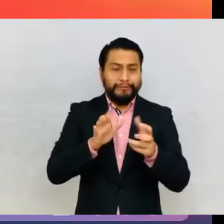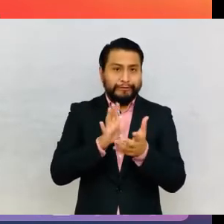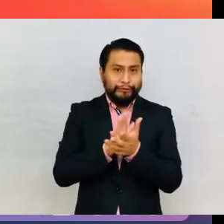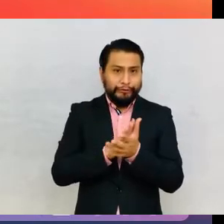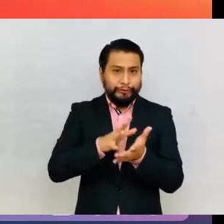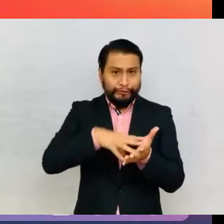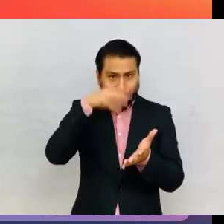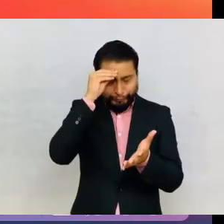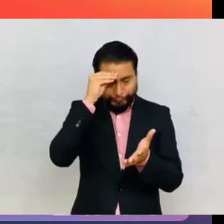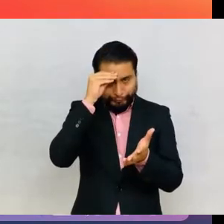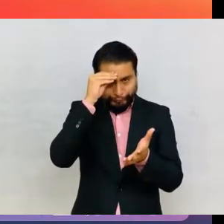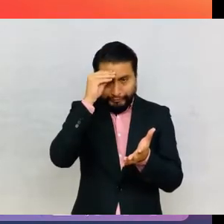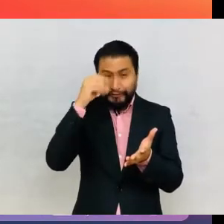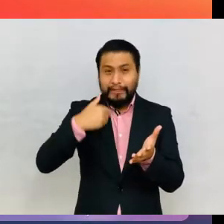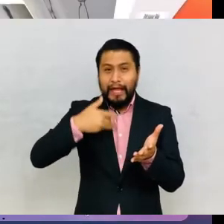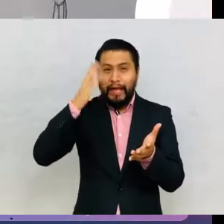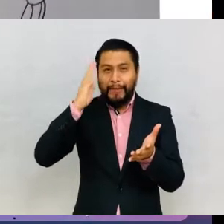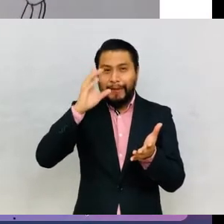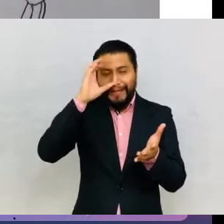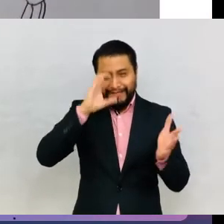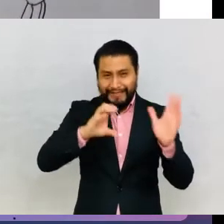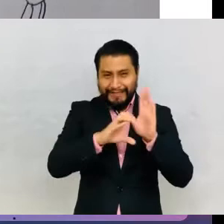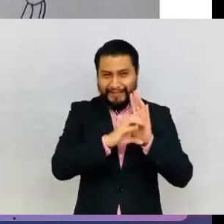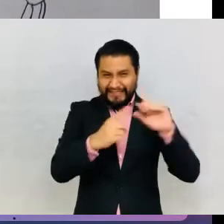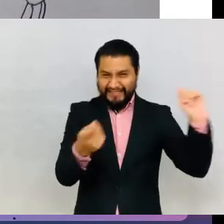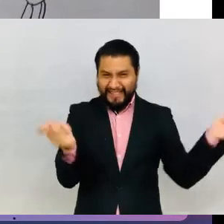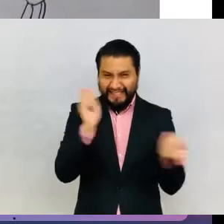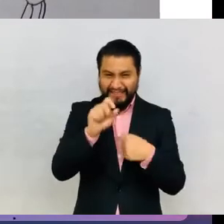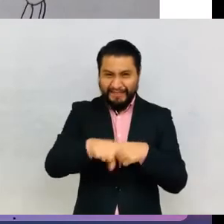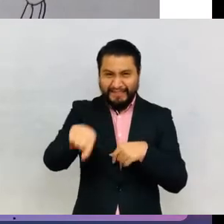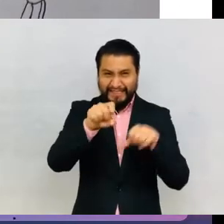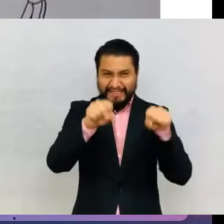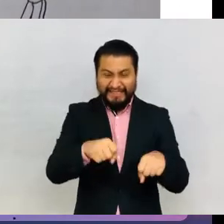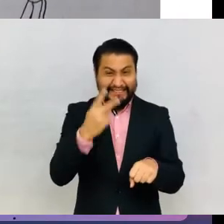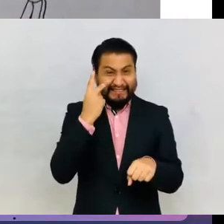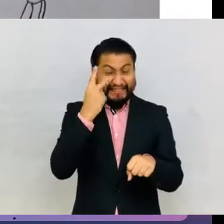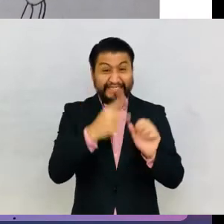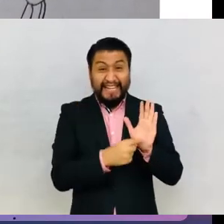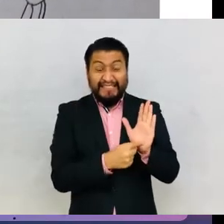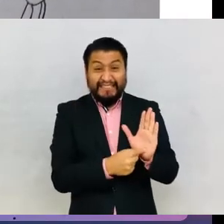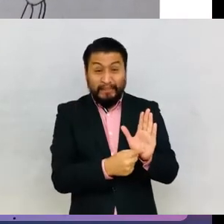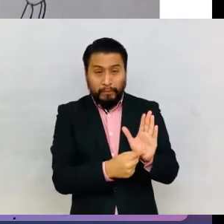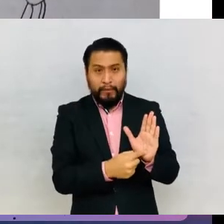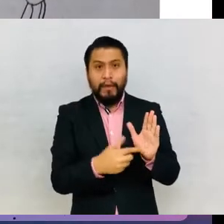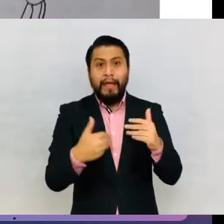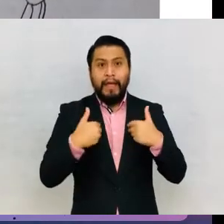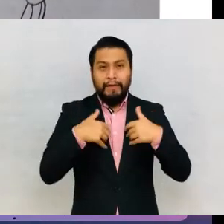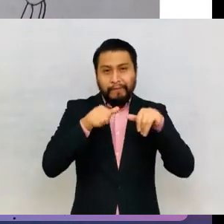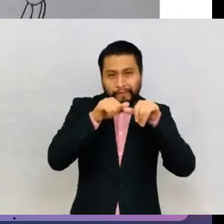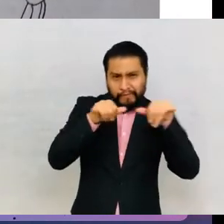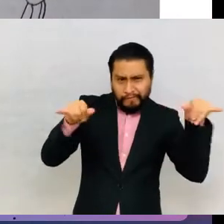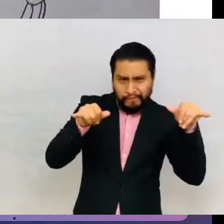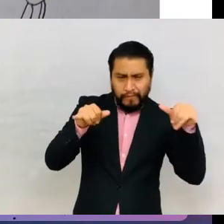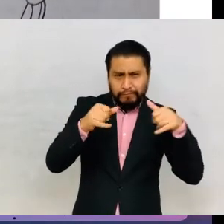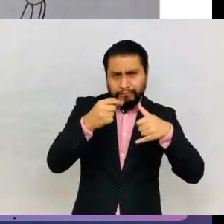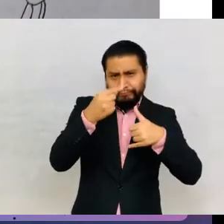And I'm going to change my image so that you can see an example of the things that were measured.